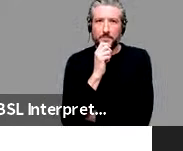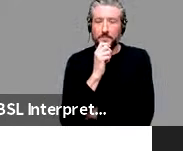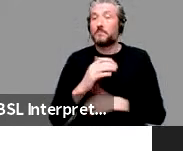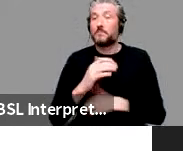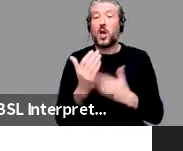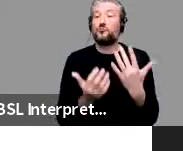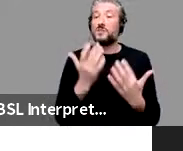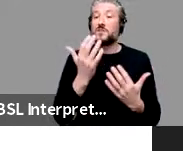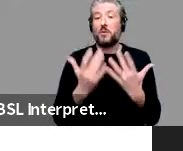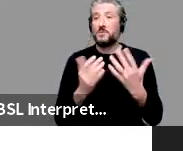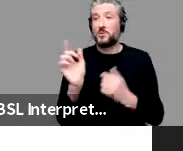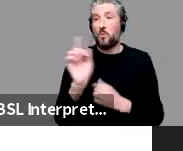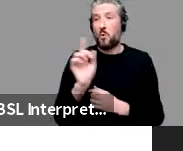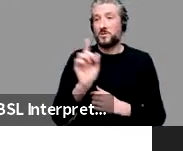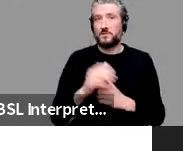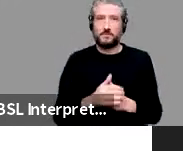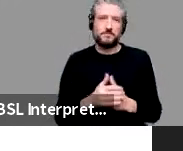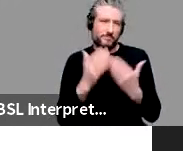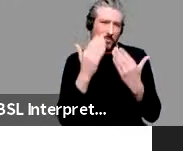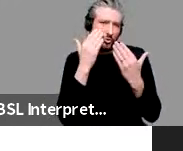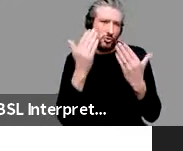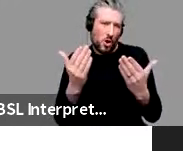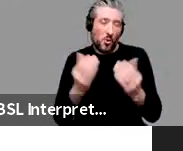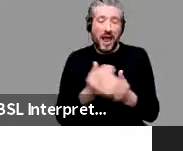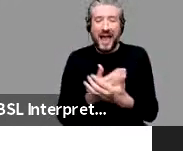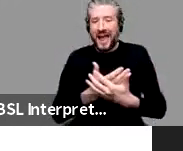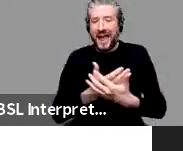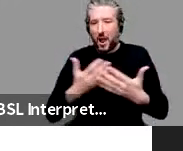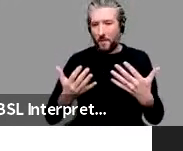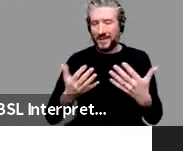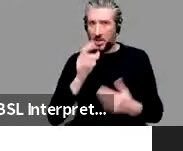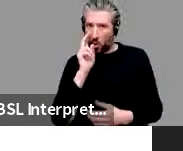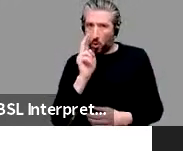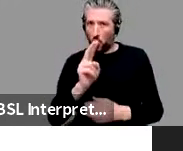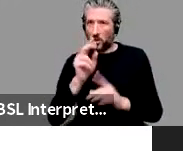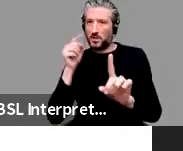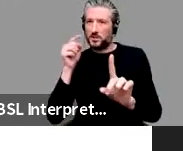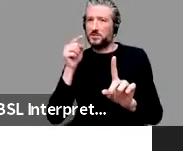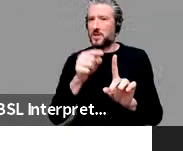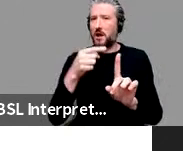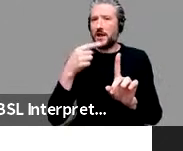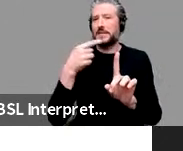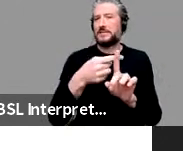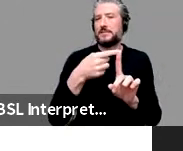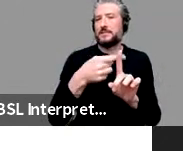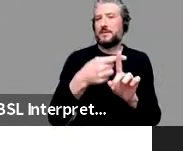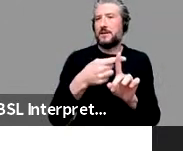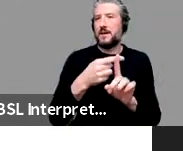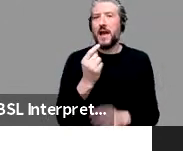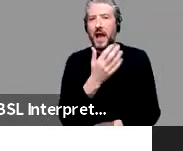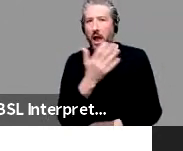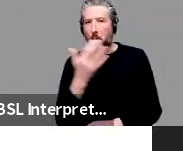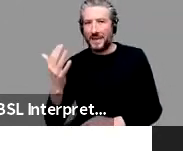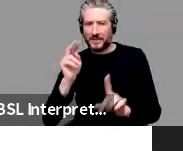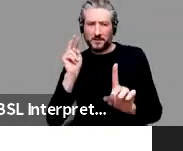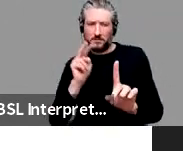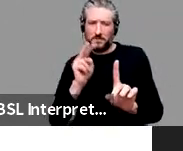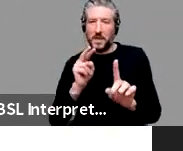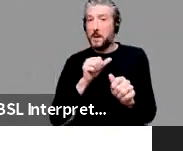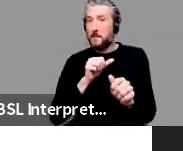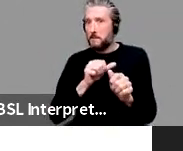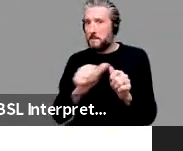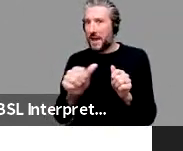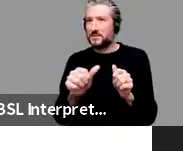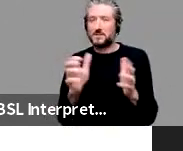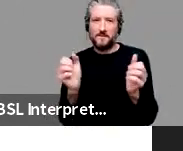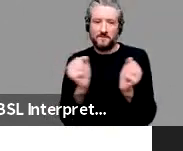what I'm going to show you is the proportion of looking to target. So looking to the best, uh, the closest thing